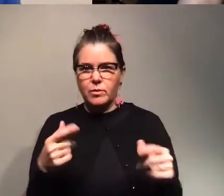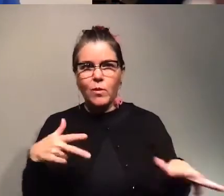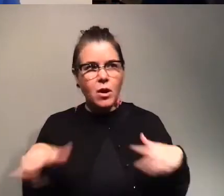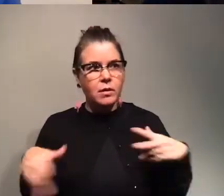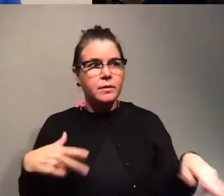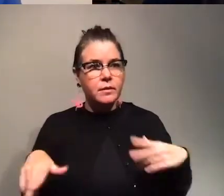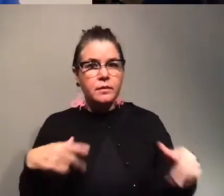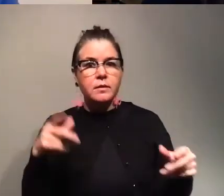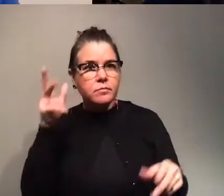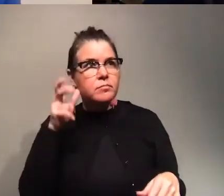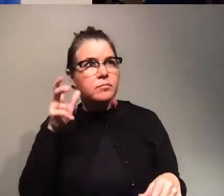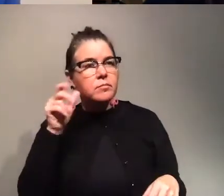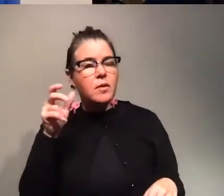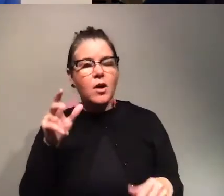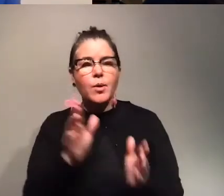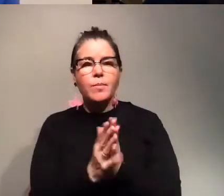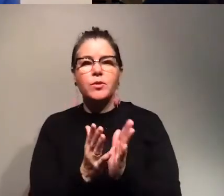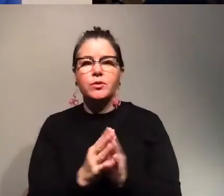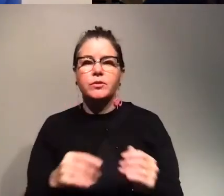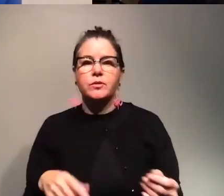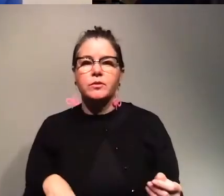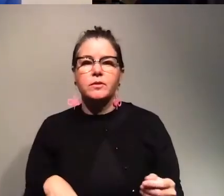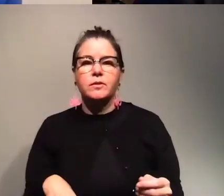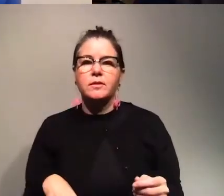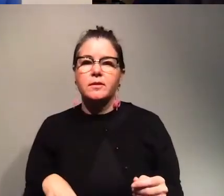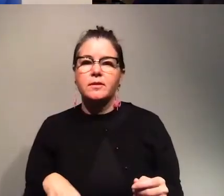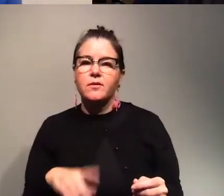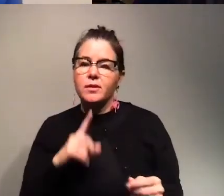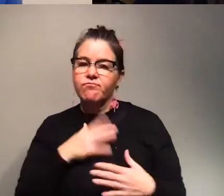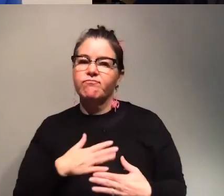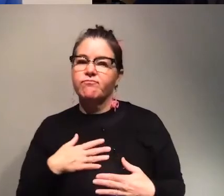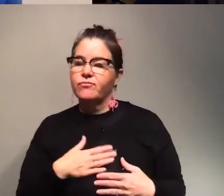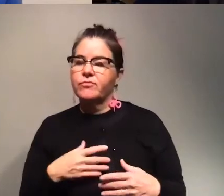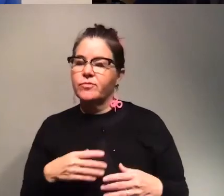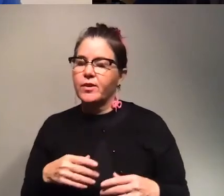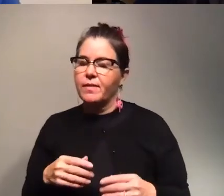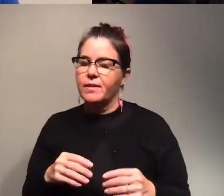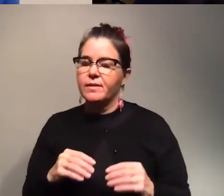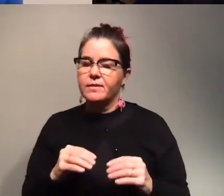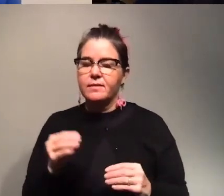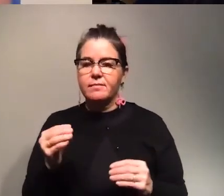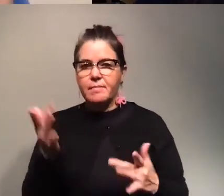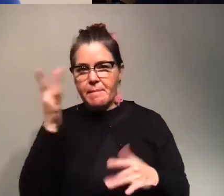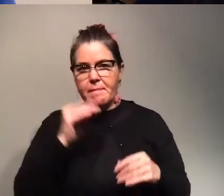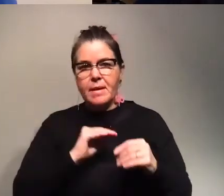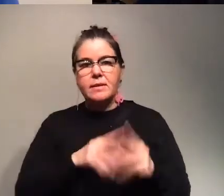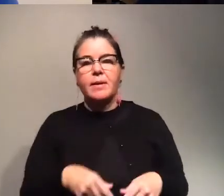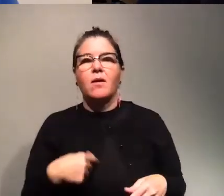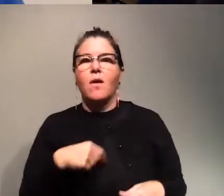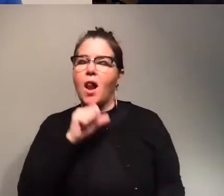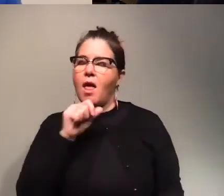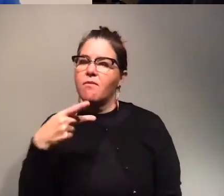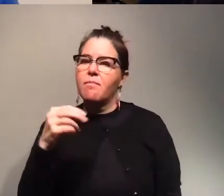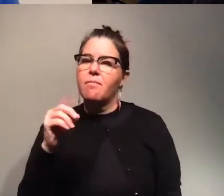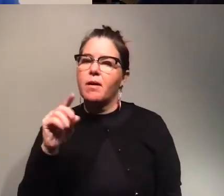neighborhood listening to audio books so i've like really been liking reading during the pandemic um i love listening to podcasts too oh